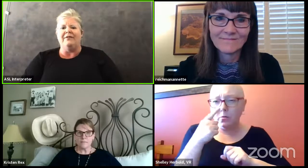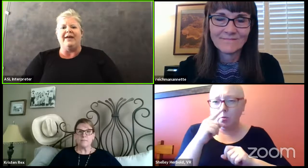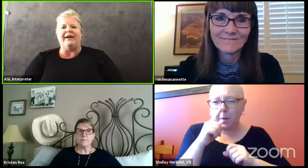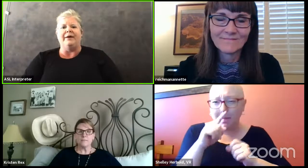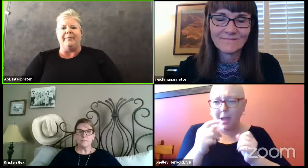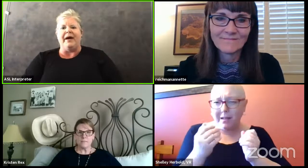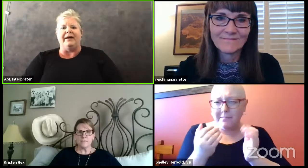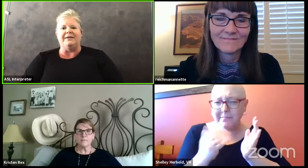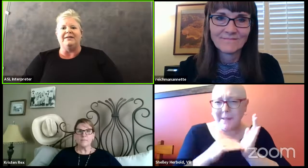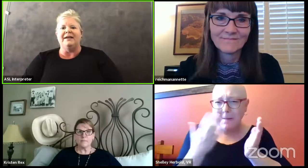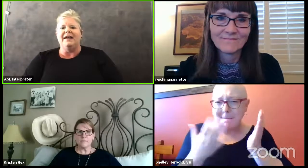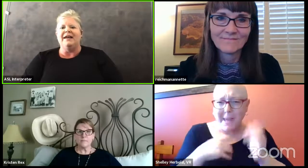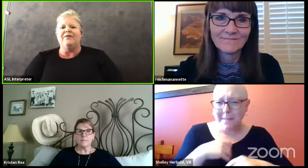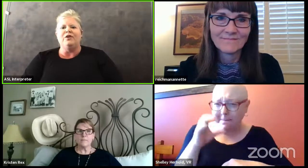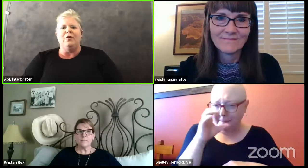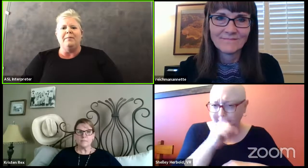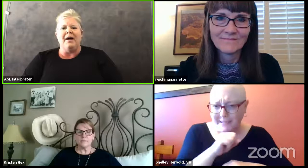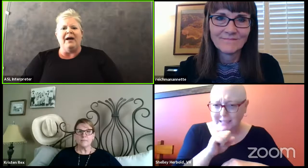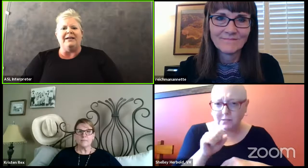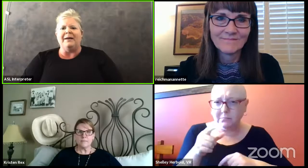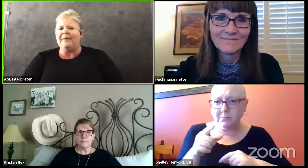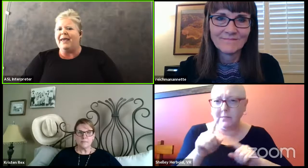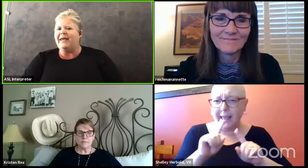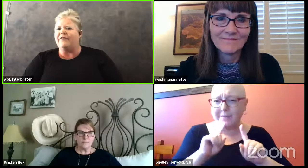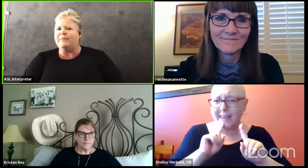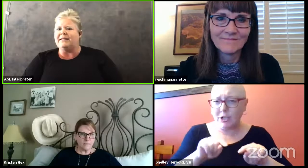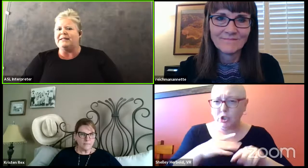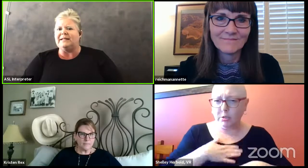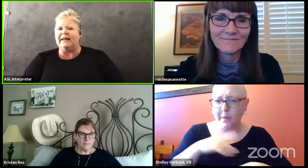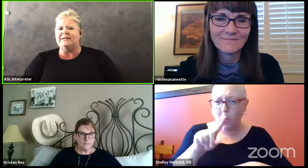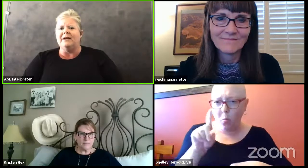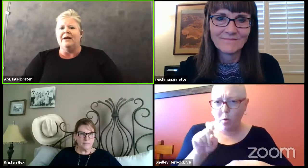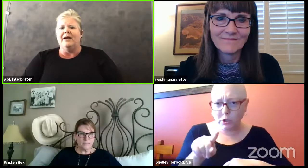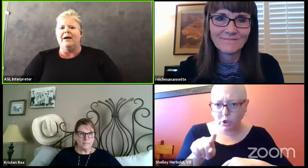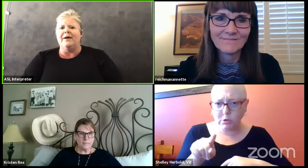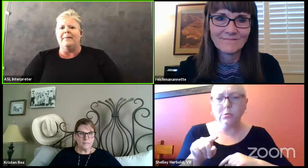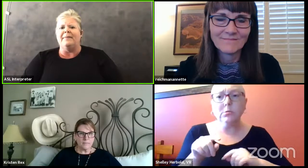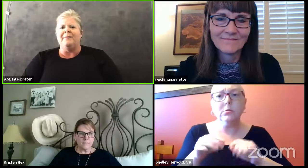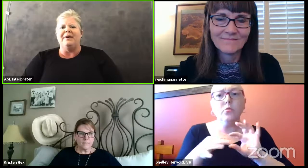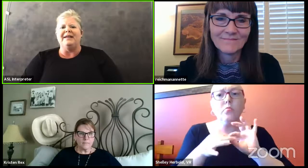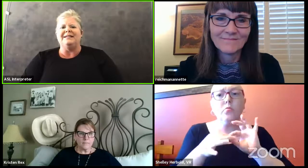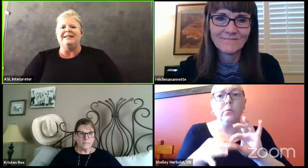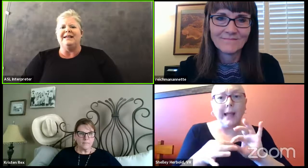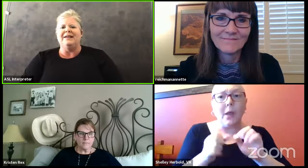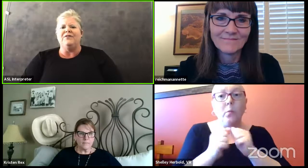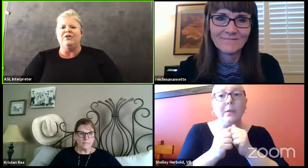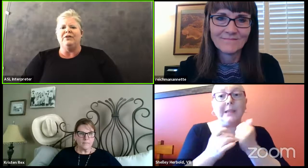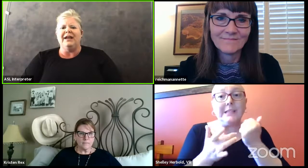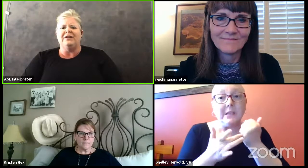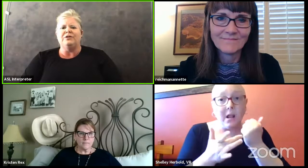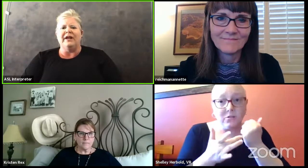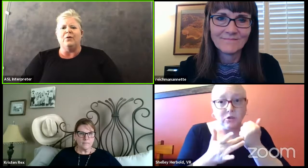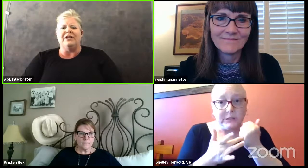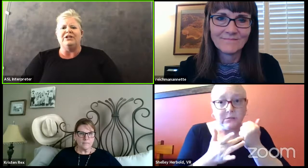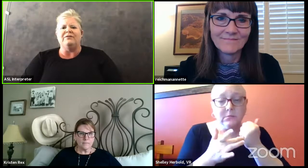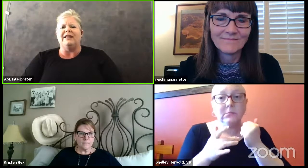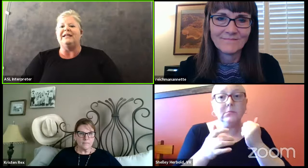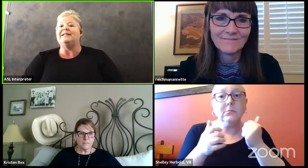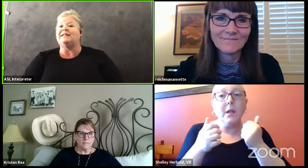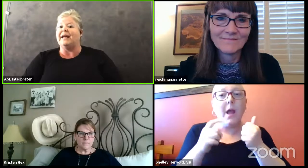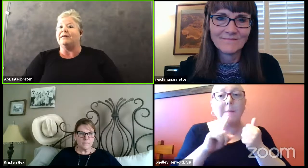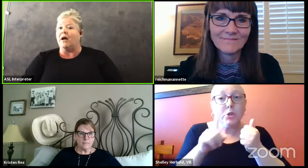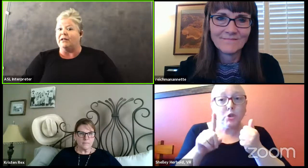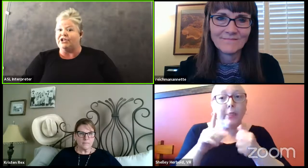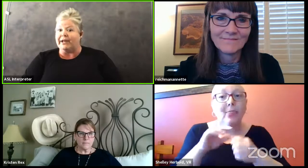and all of that combined. If you don't mind, I may have missed it. But if you could answer my question